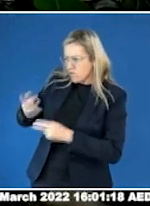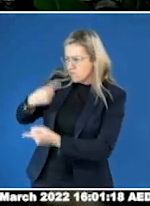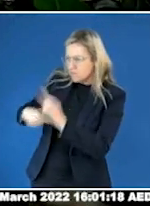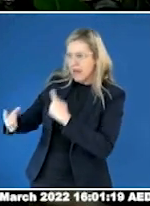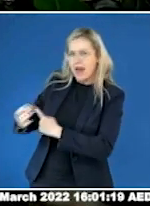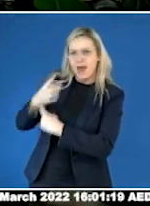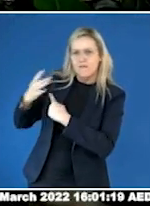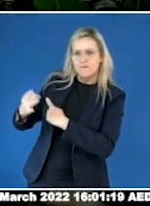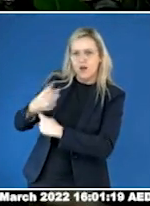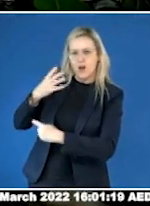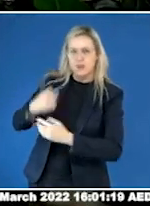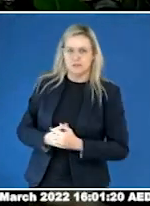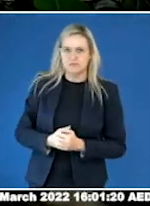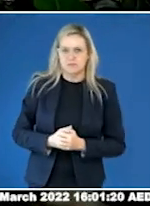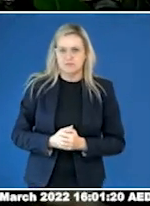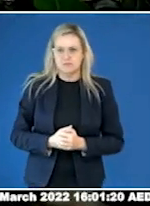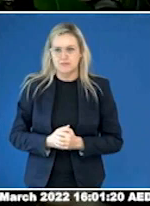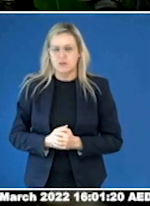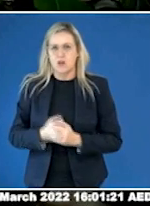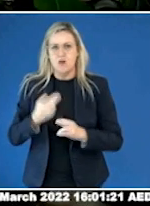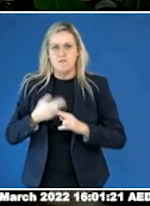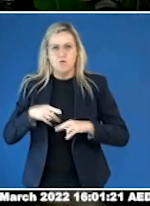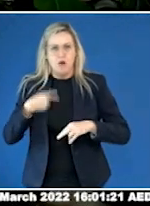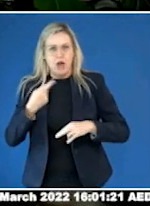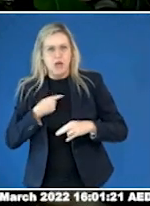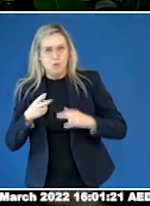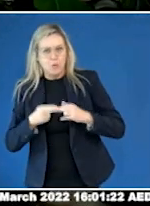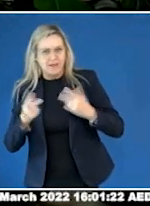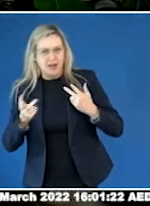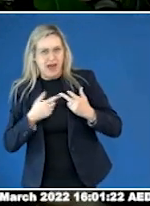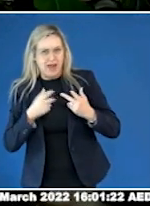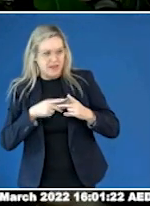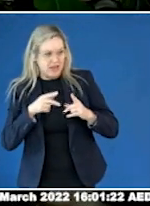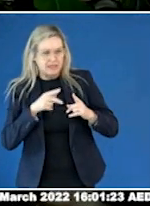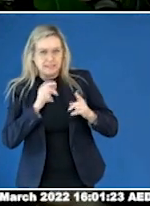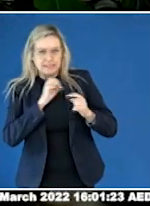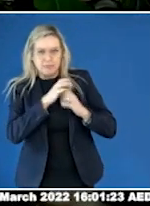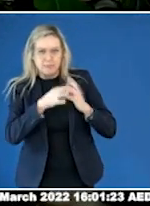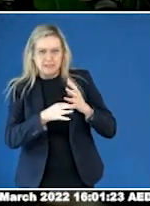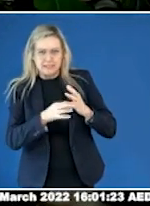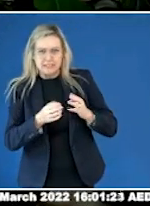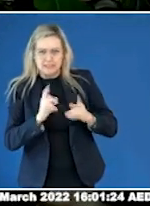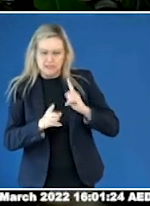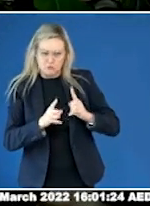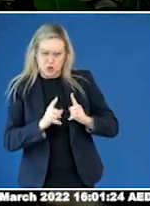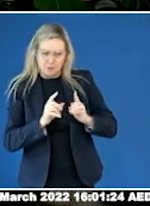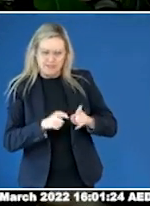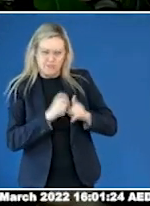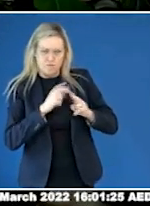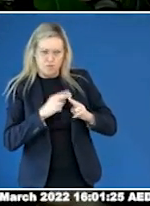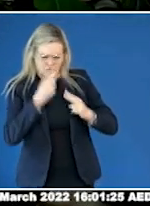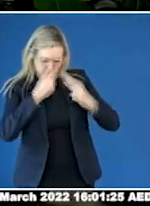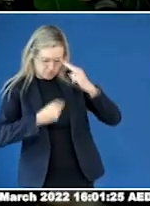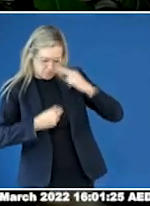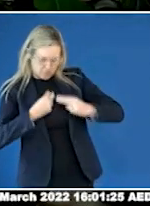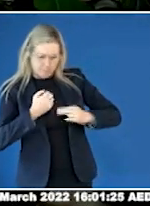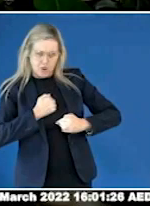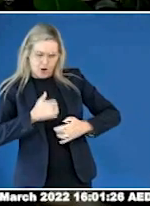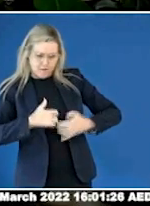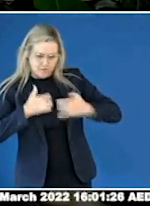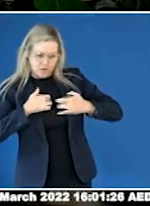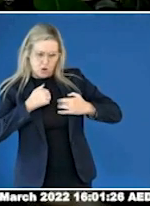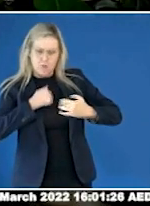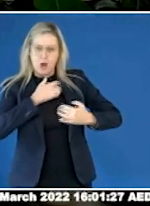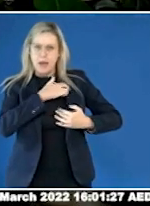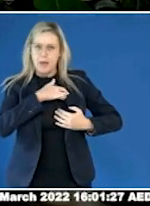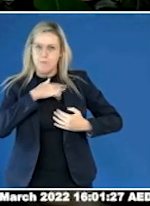for those of us with alexithemia as we struggle to identify how we are feeling. We may have executive functioning challenges,